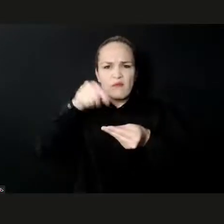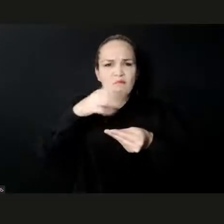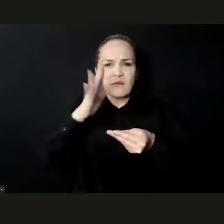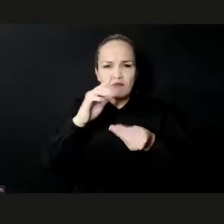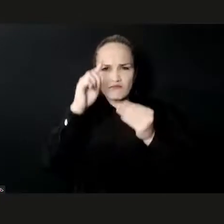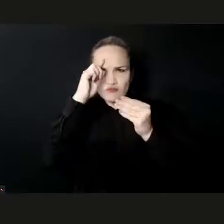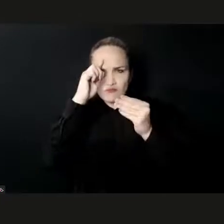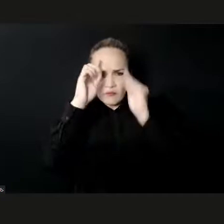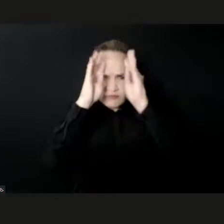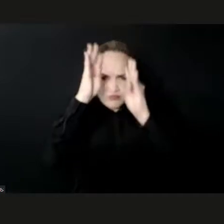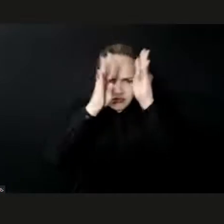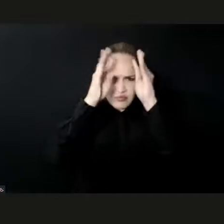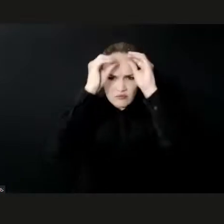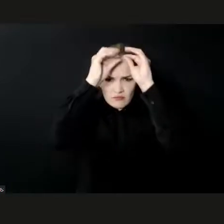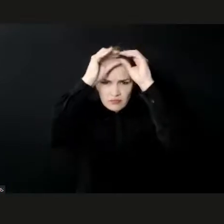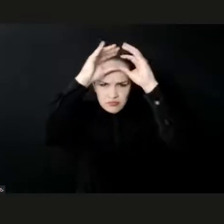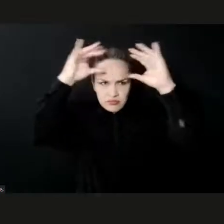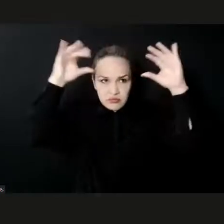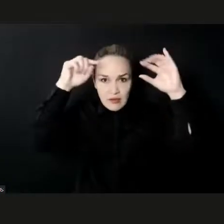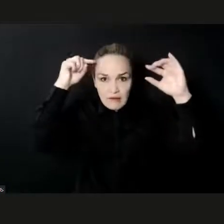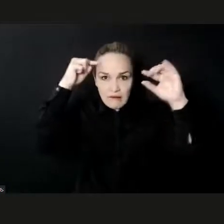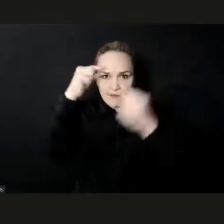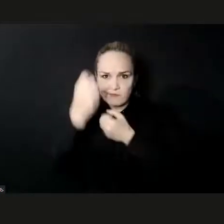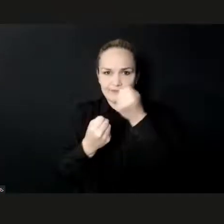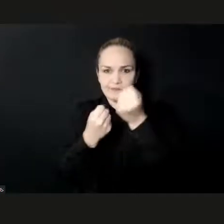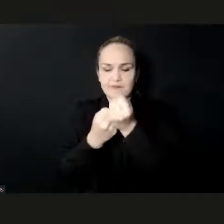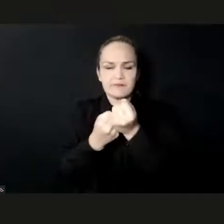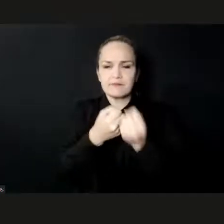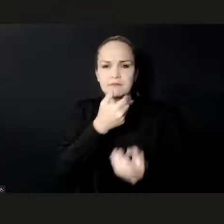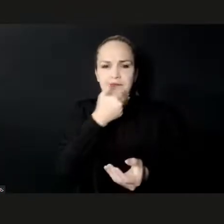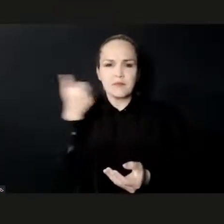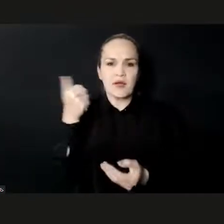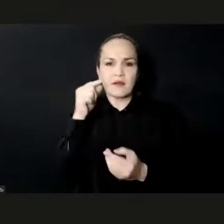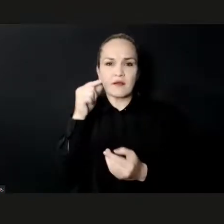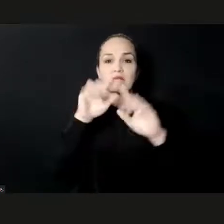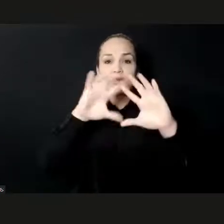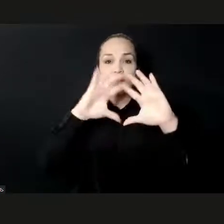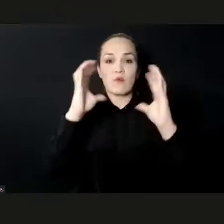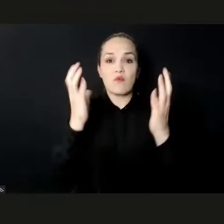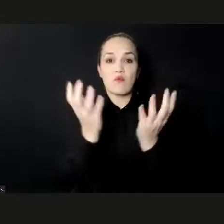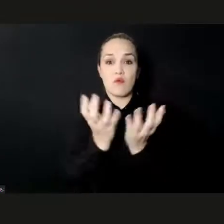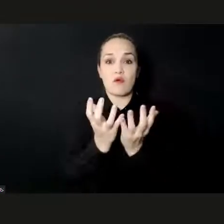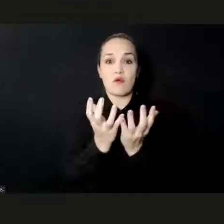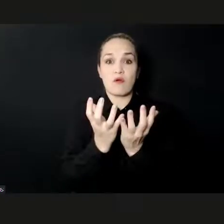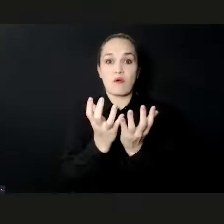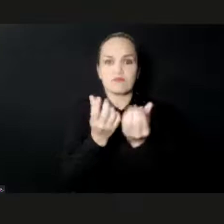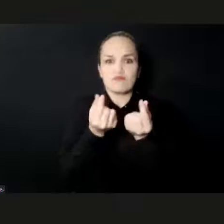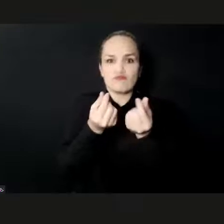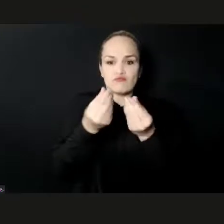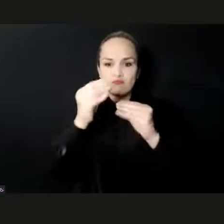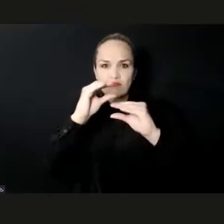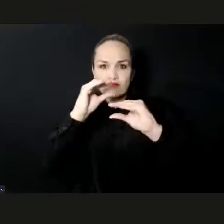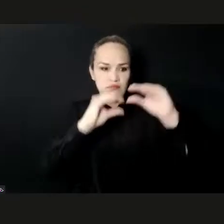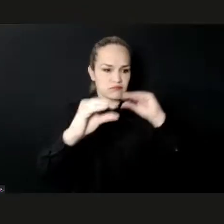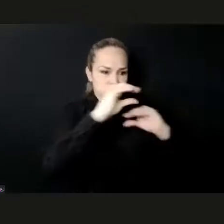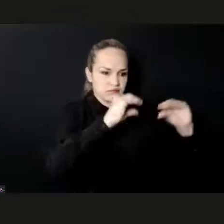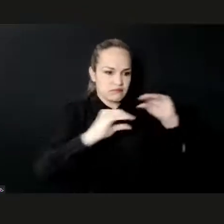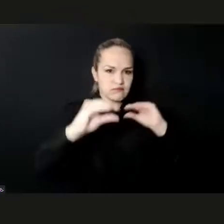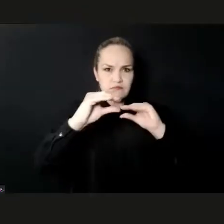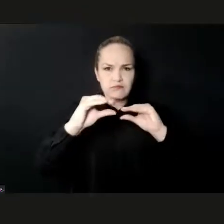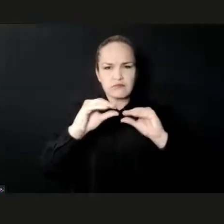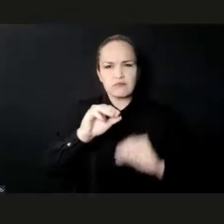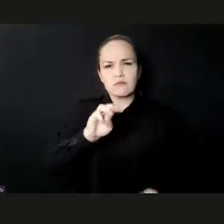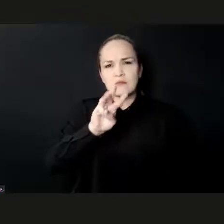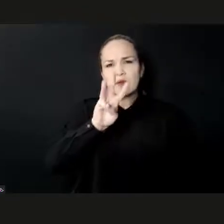In terms of revenue, it generates more than two trillion dollars worldwide, so two trillion